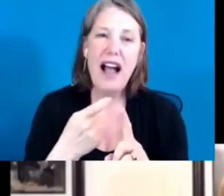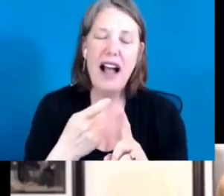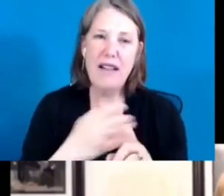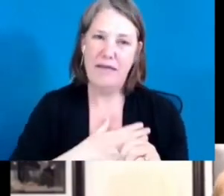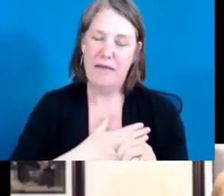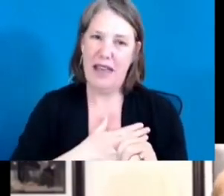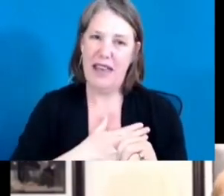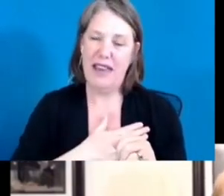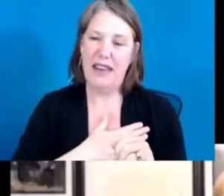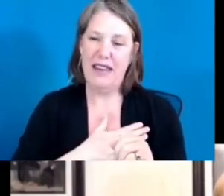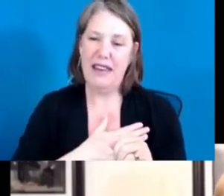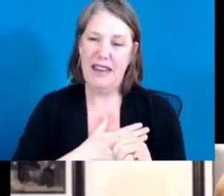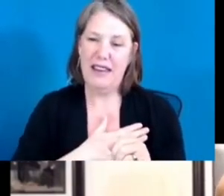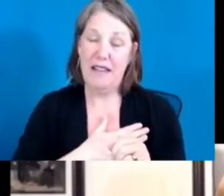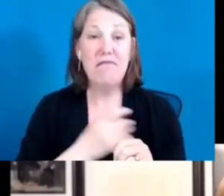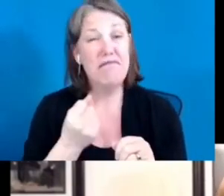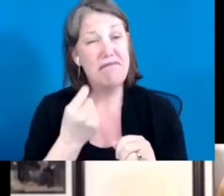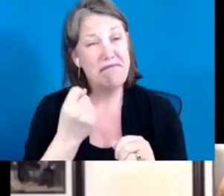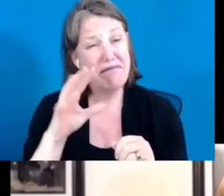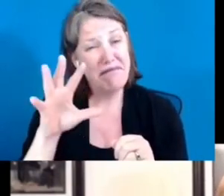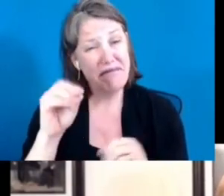of speaking with